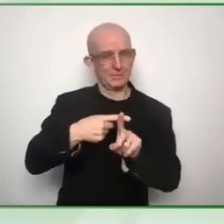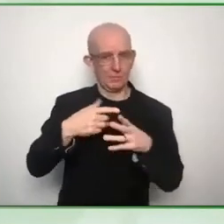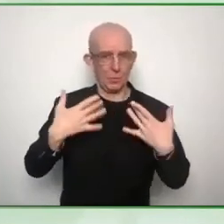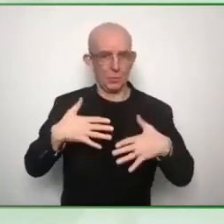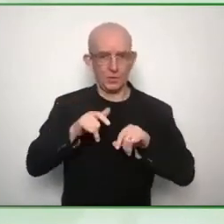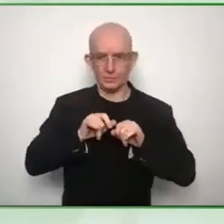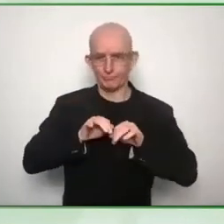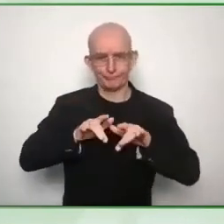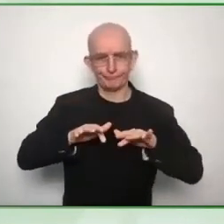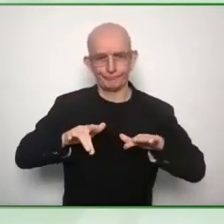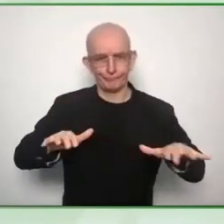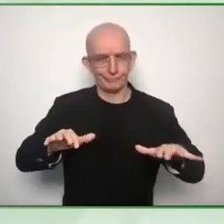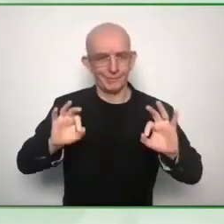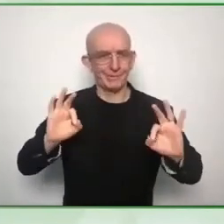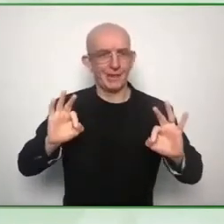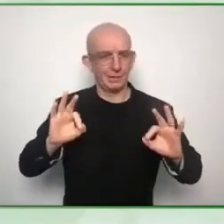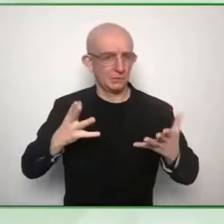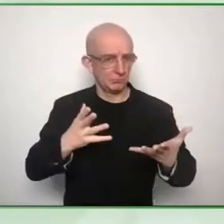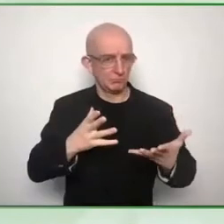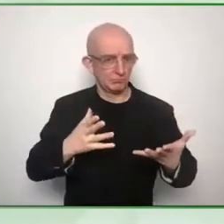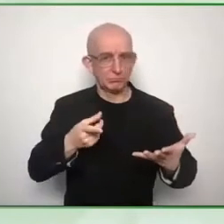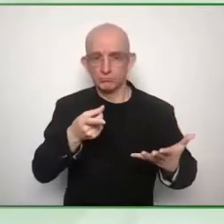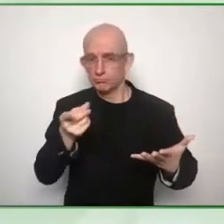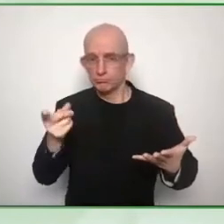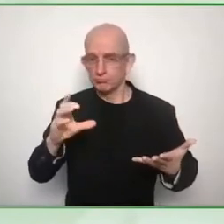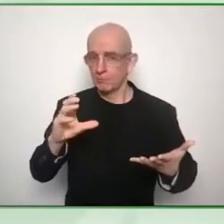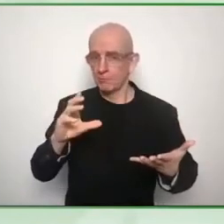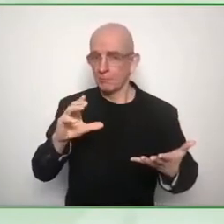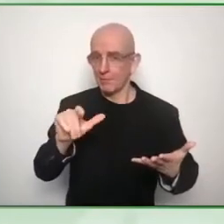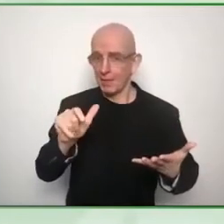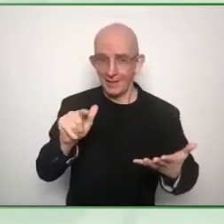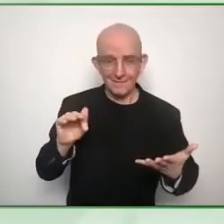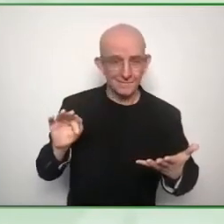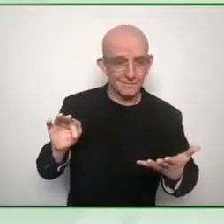you had and which you were able to overcome in creative ways you'd like to share